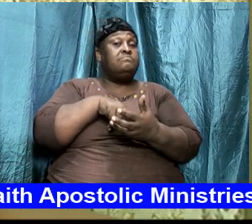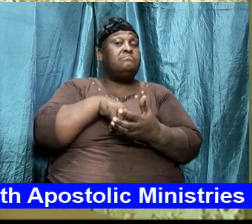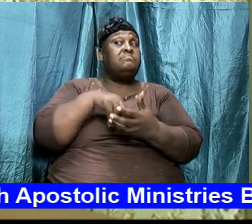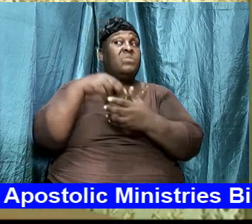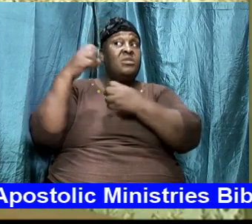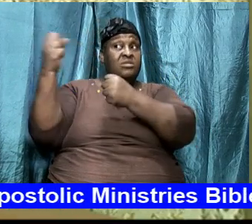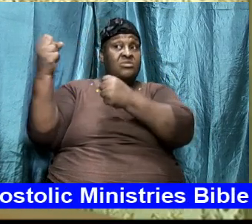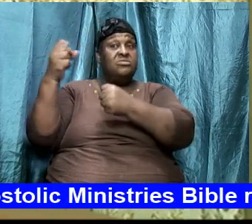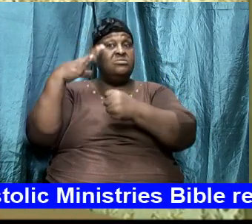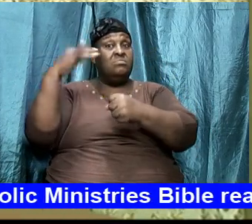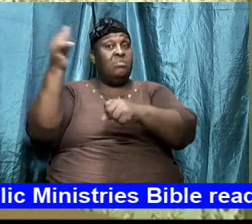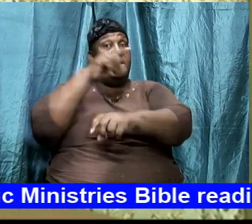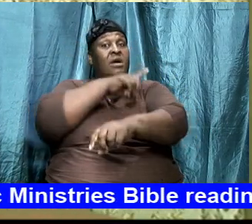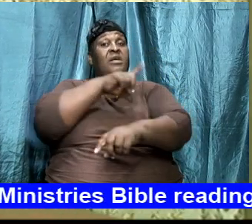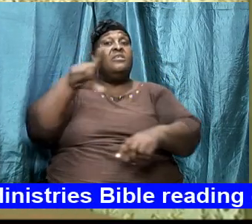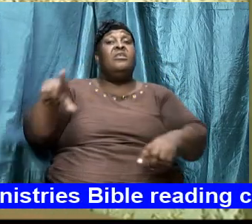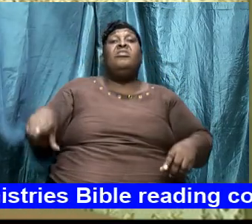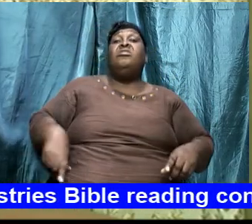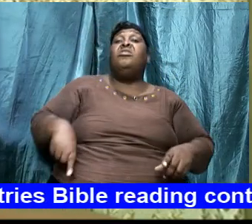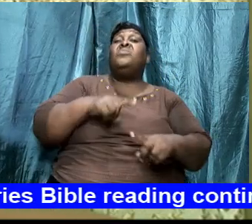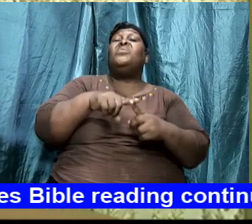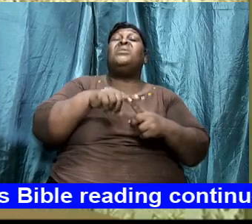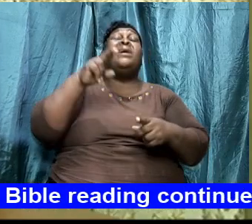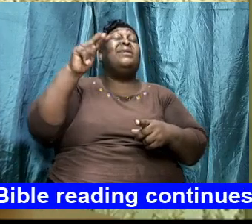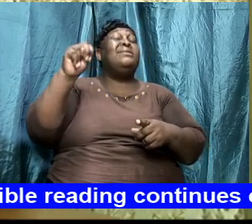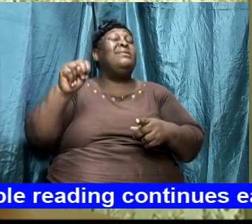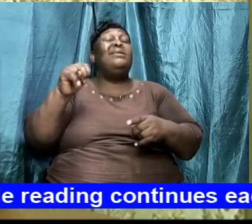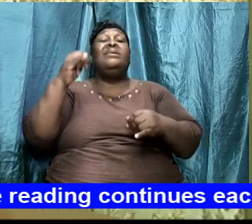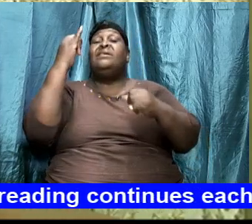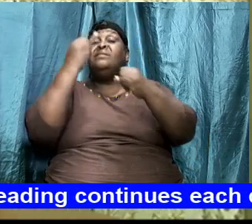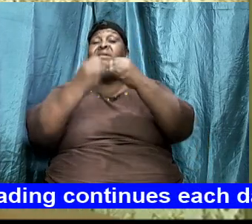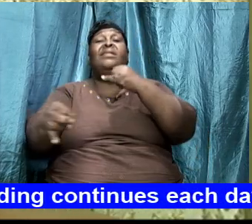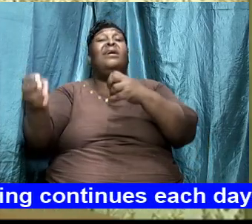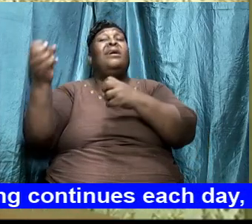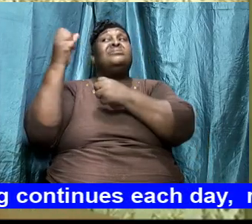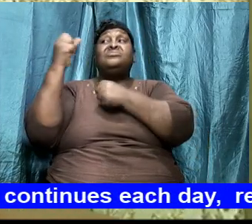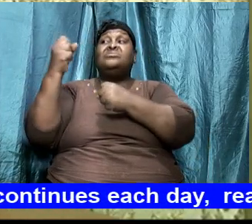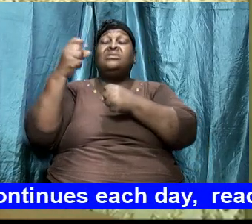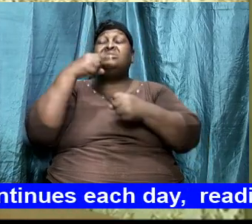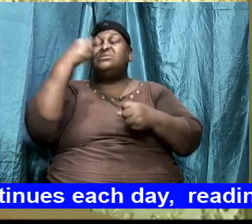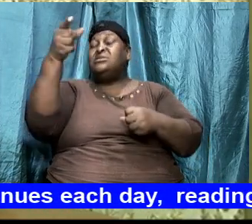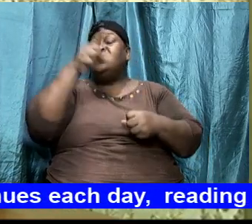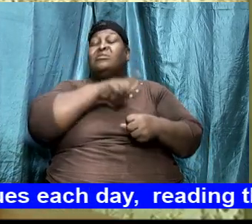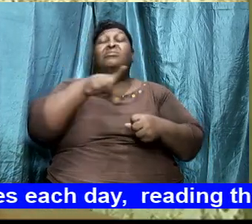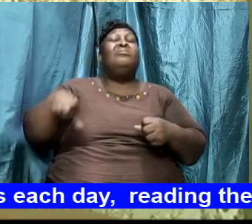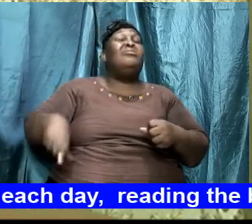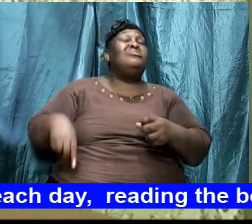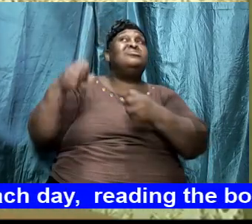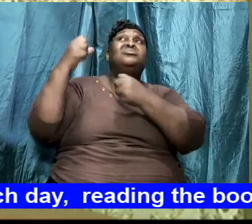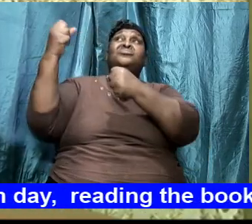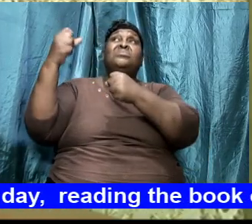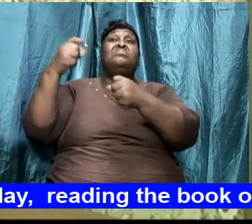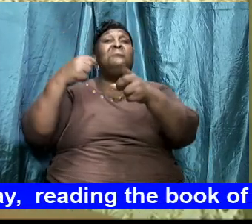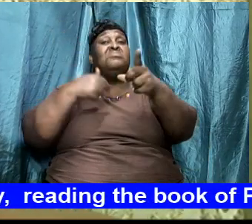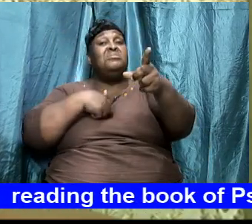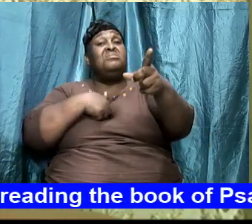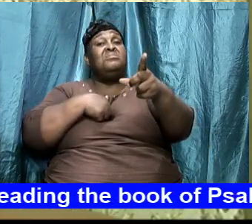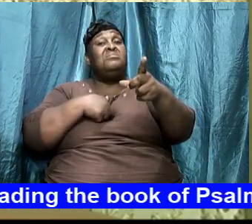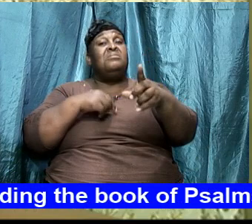strengthened by the Lord when me need the Lord strengthen me Lord strengthen me right and help me to stand